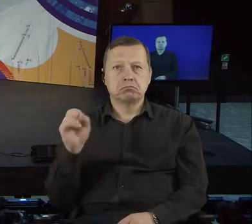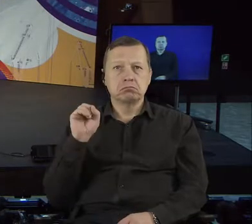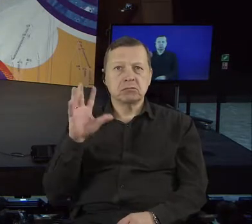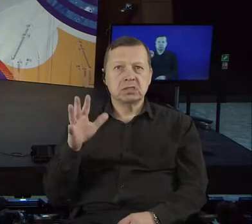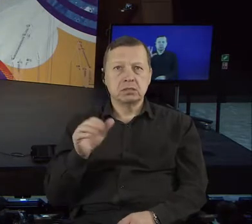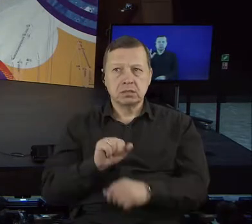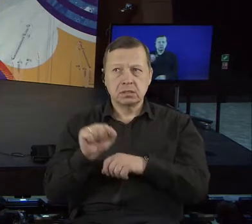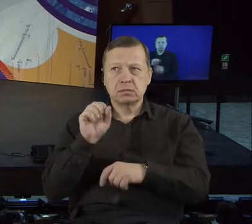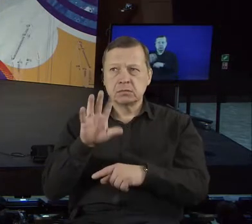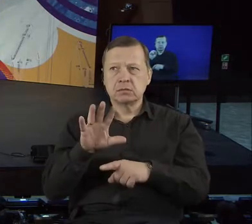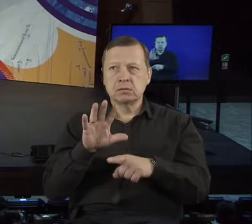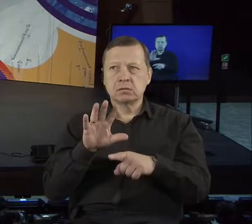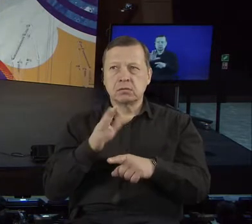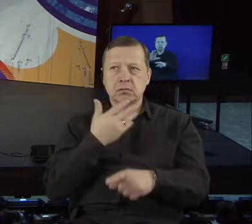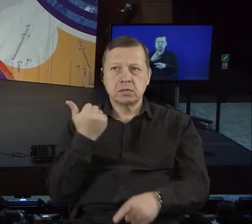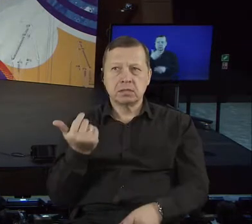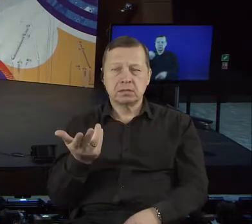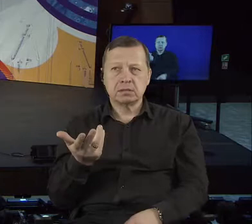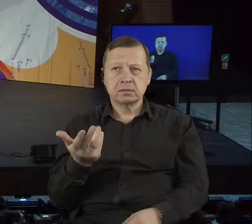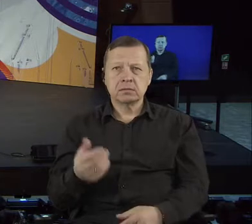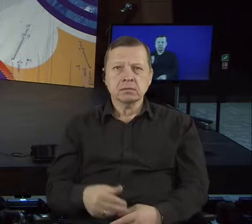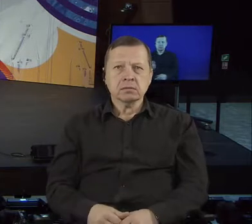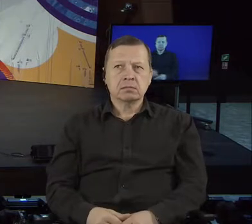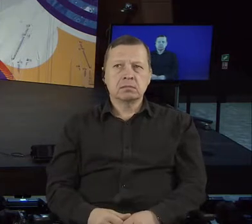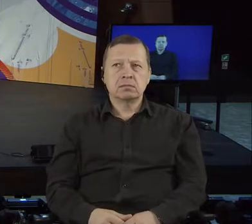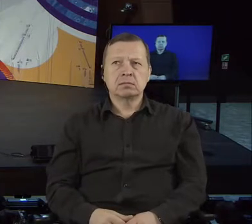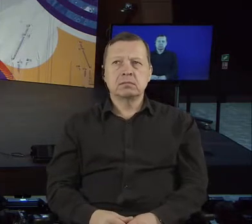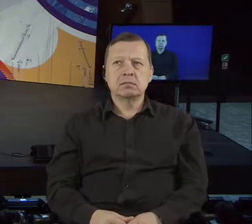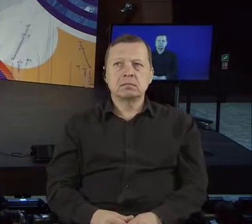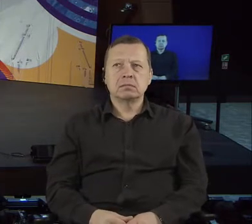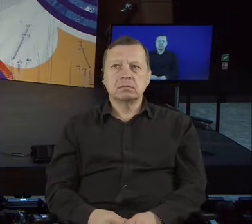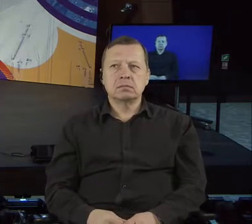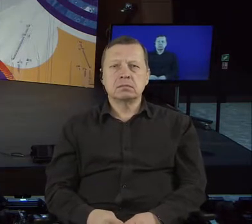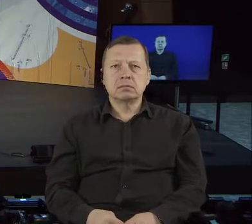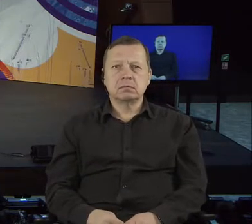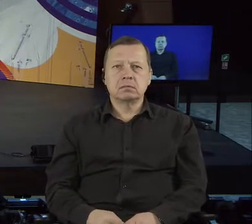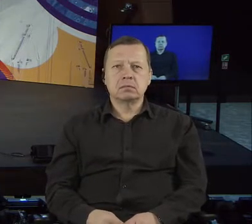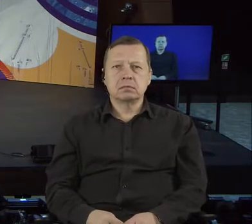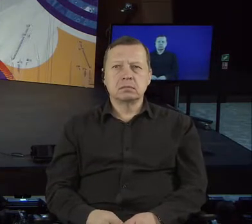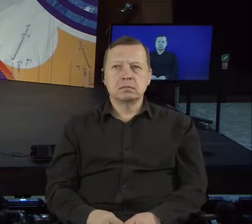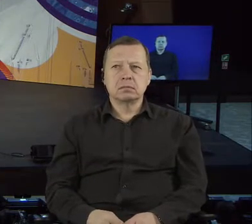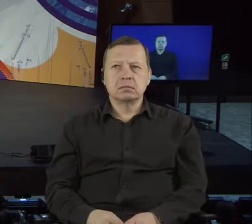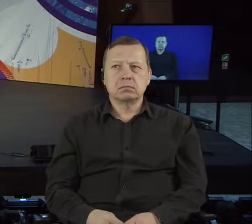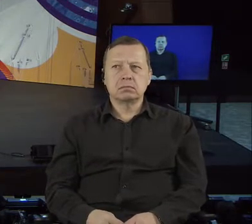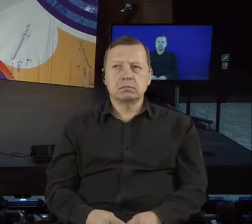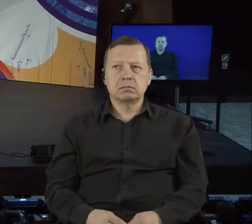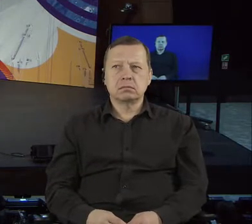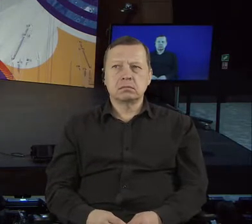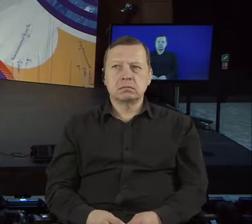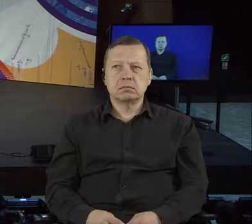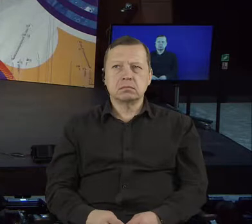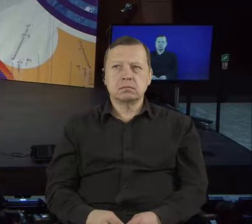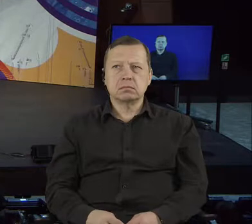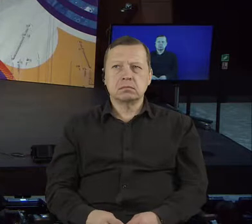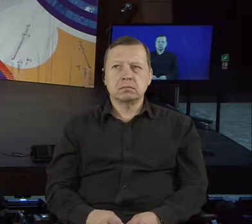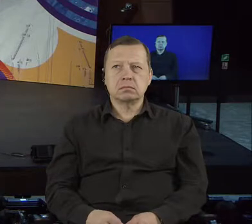And not really see it. Please excuse me. Yeah. So you can type